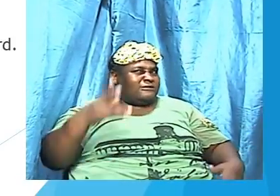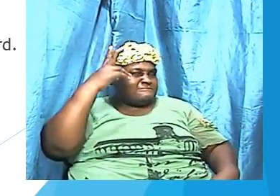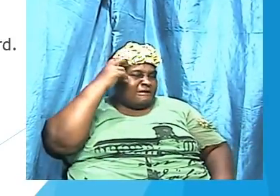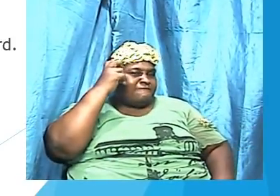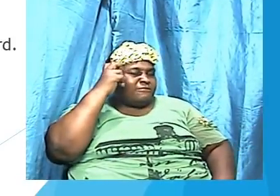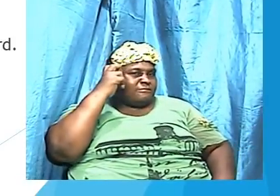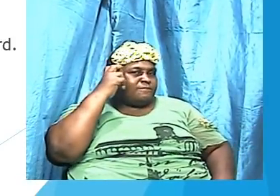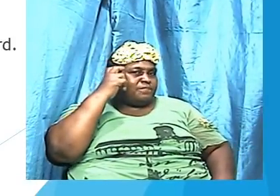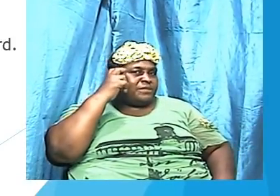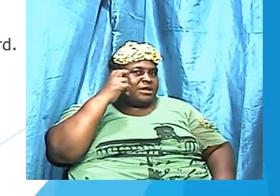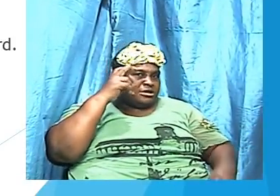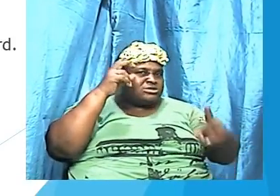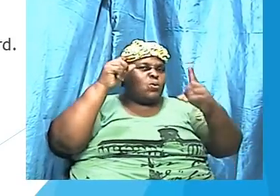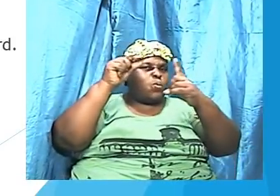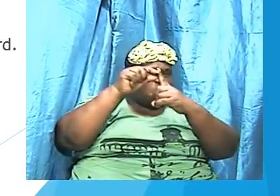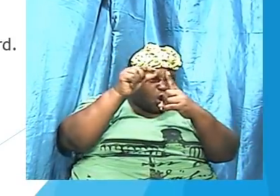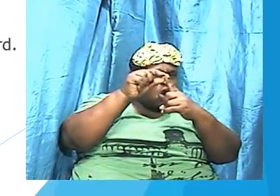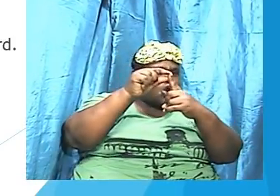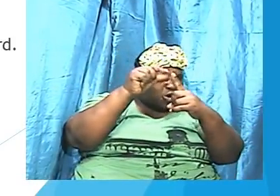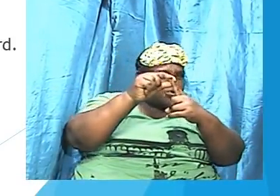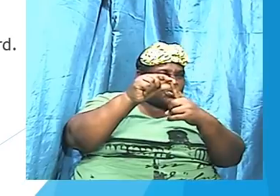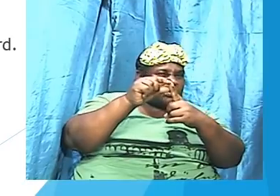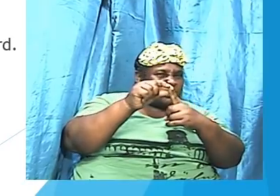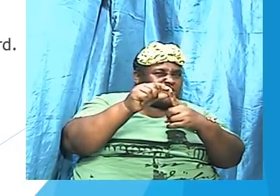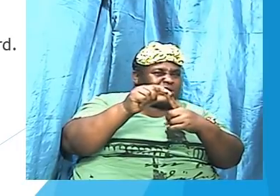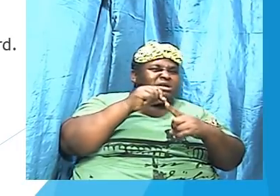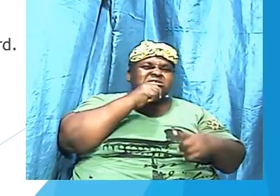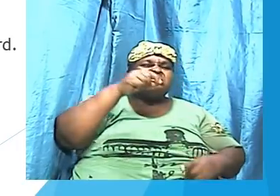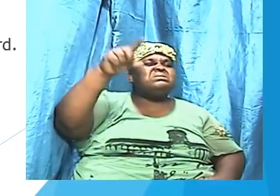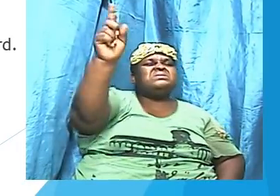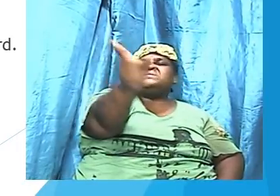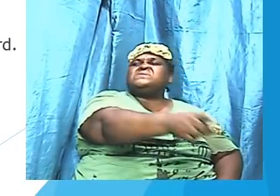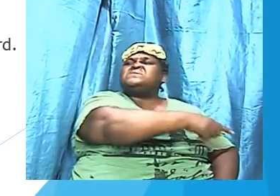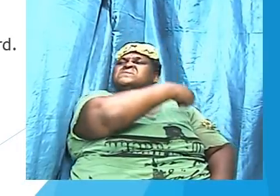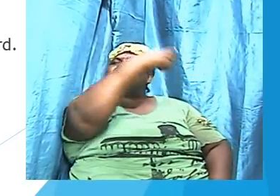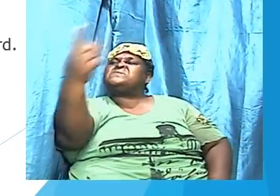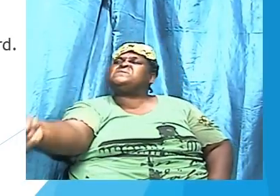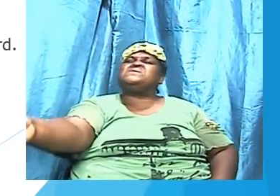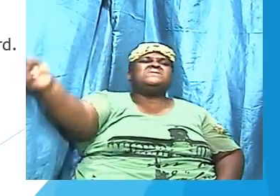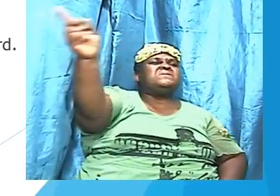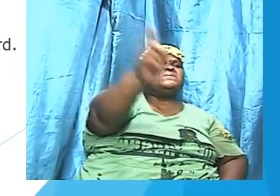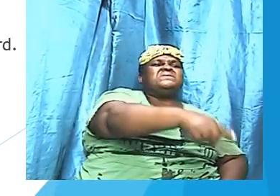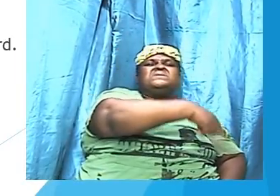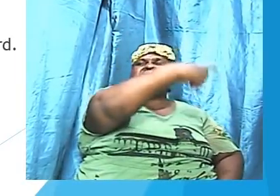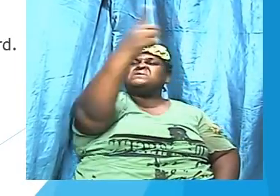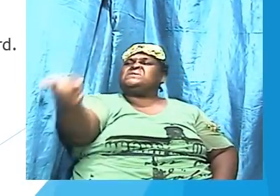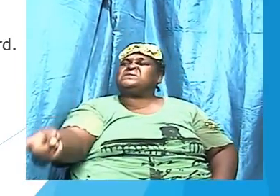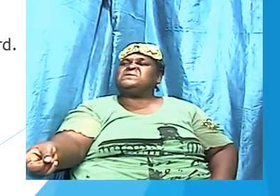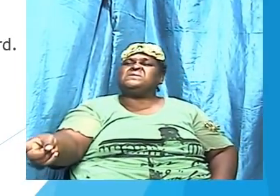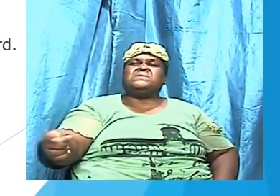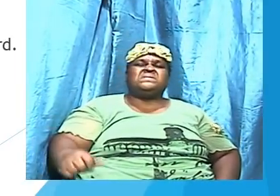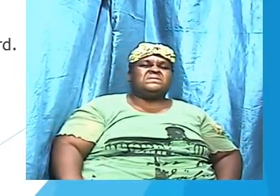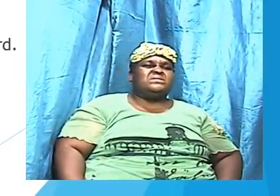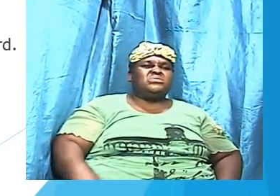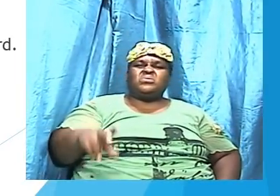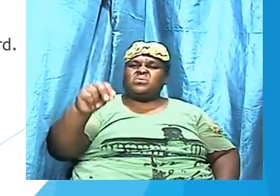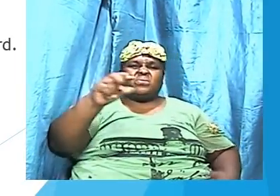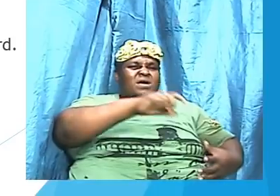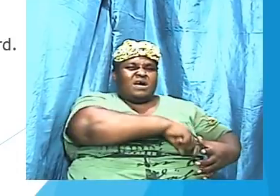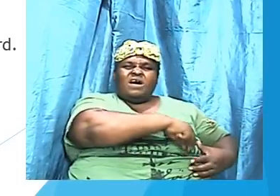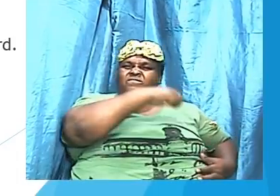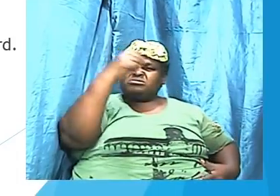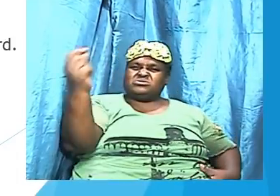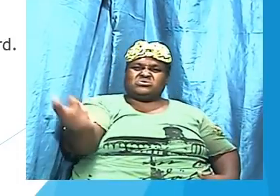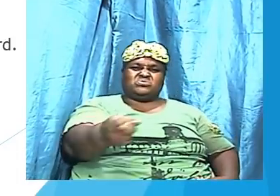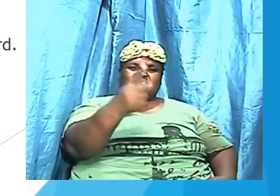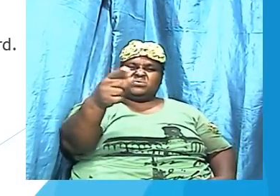is not the swiping action of a sword that kills. No, on the